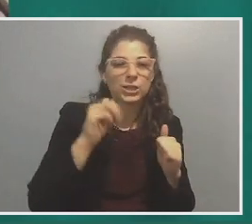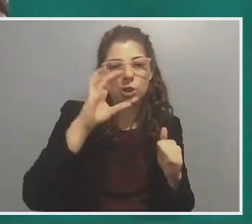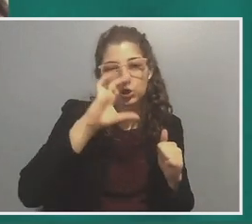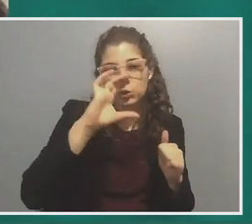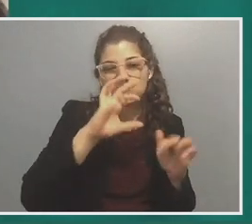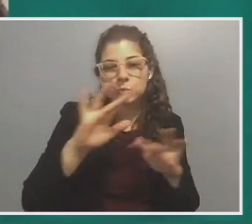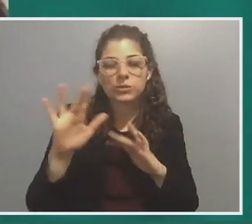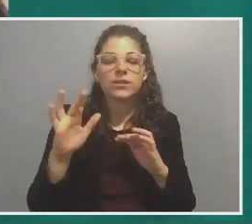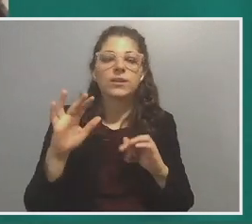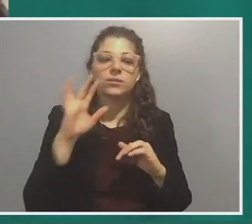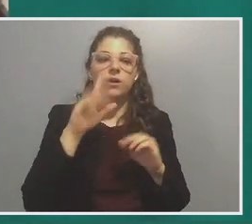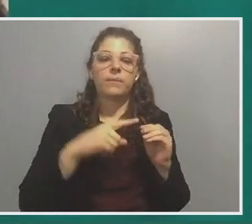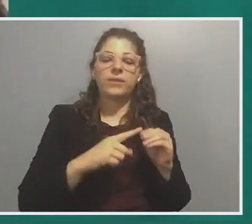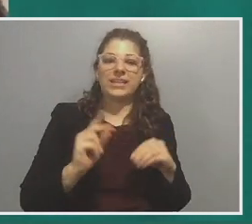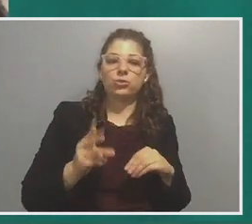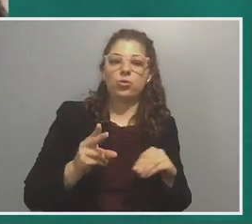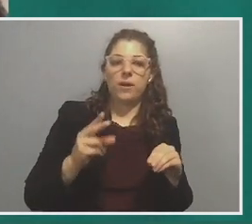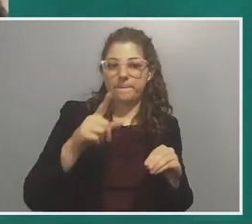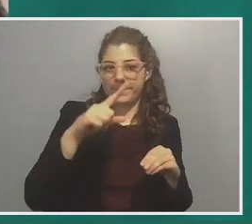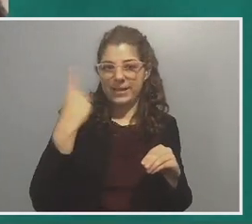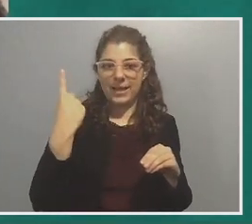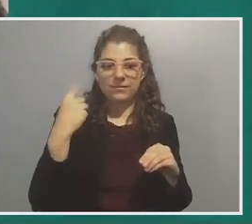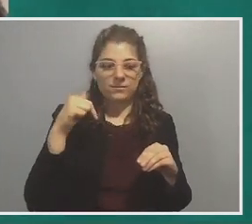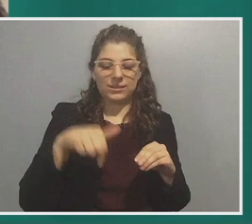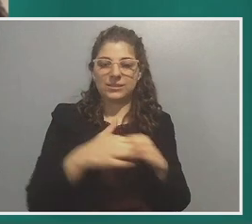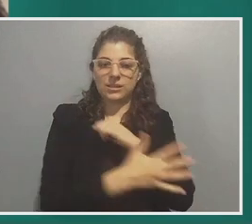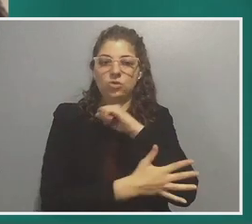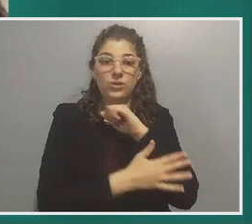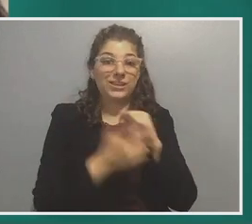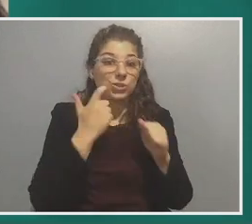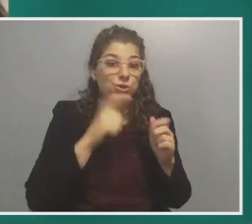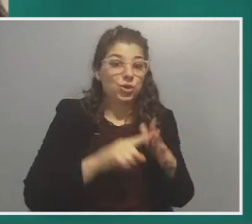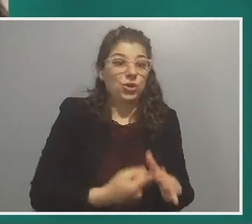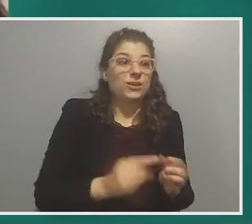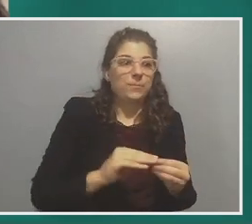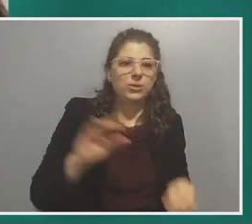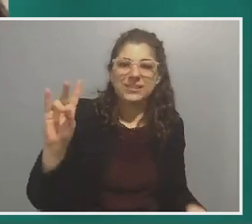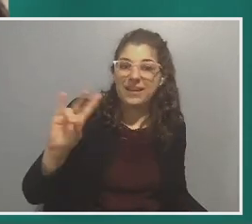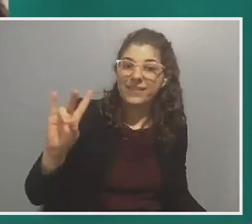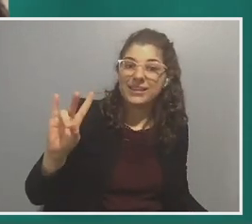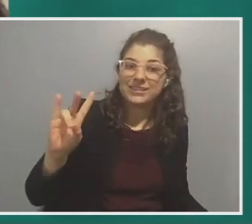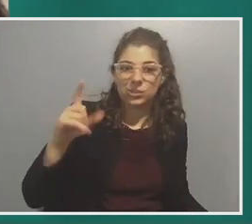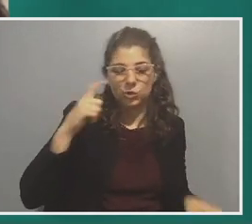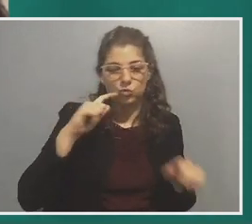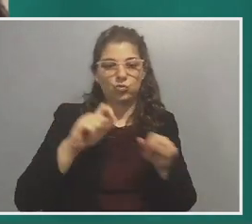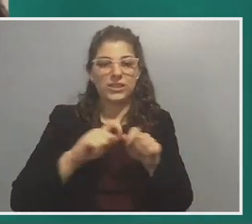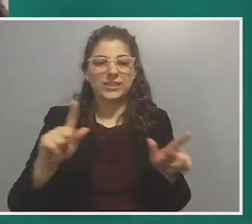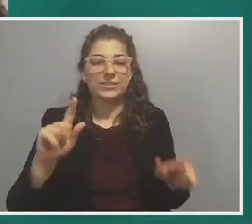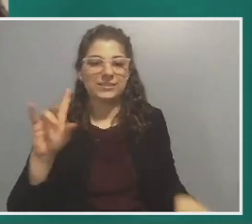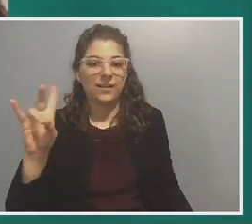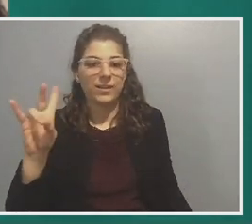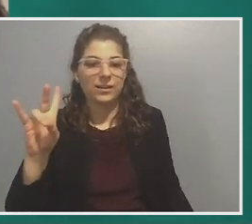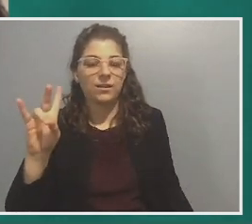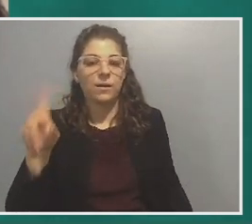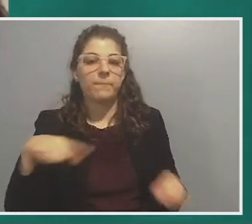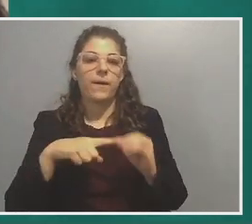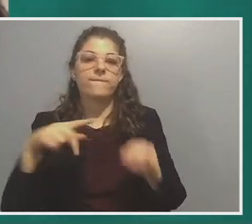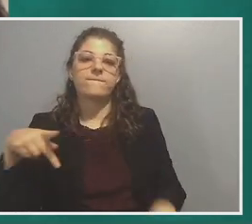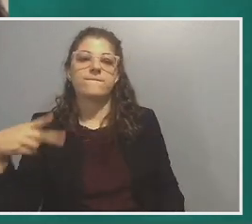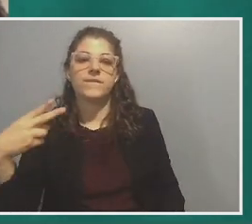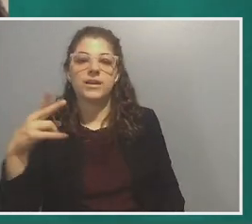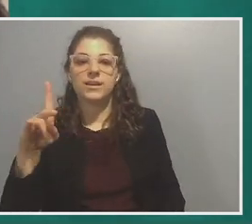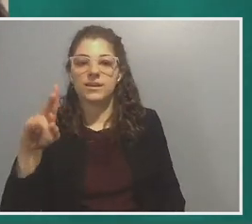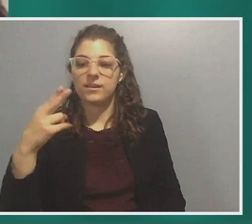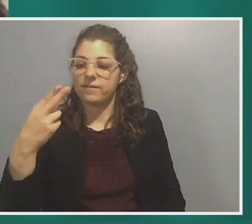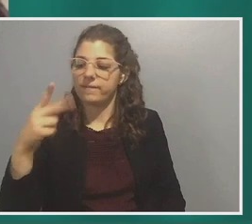the history of Black folks in this country. So it just started, we're only on number seven. I think we just released the episode of, uh, Phyllis Wheatley yesterday. Um,